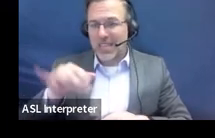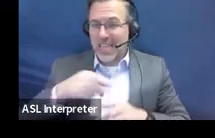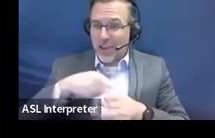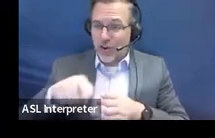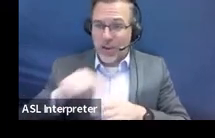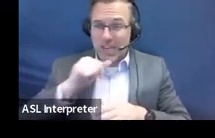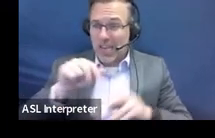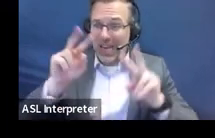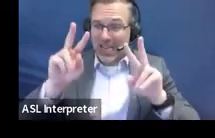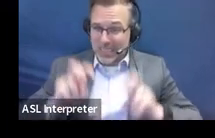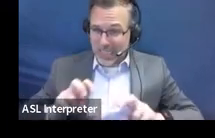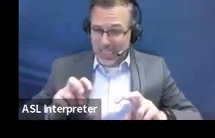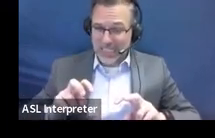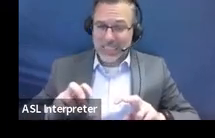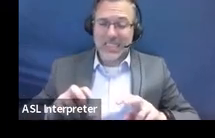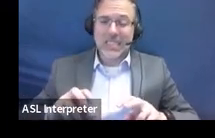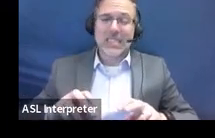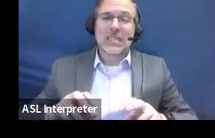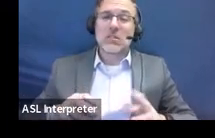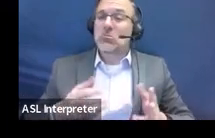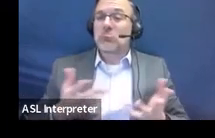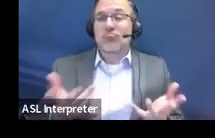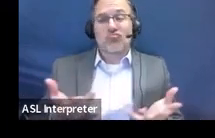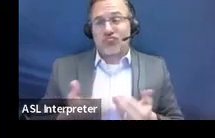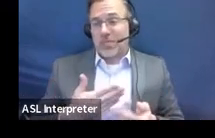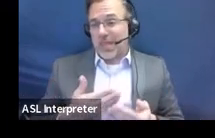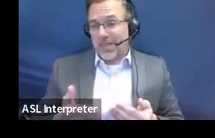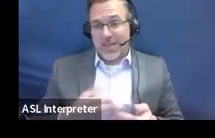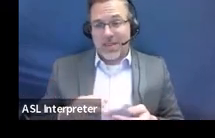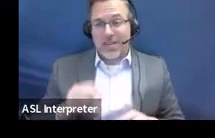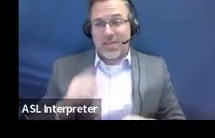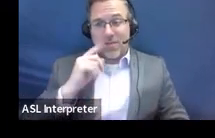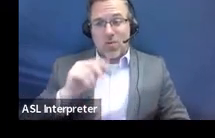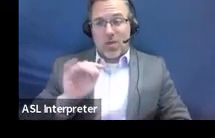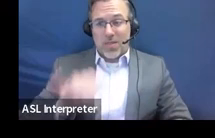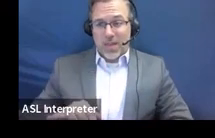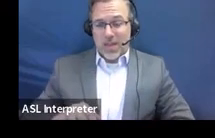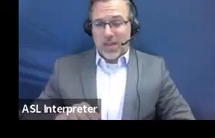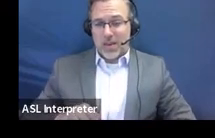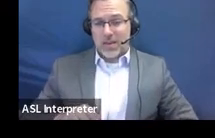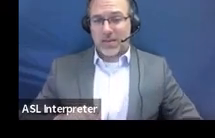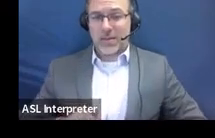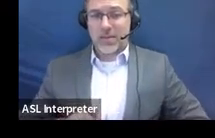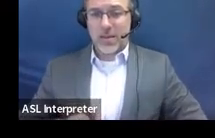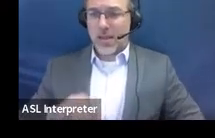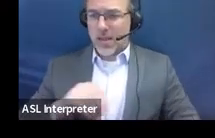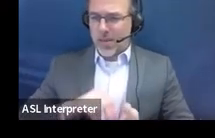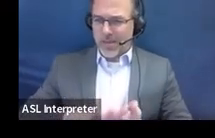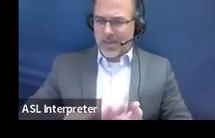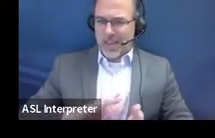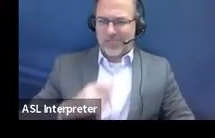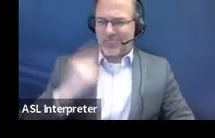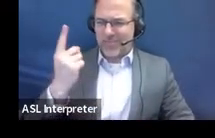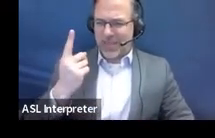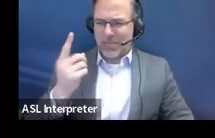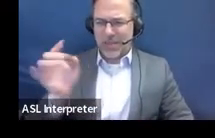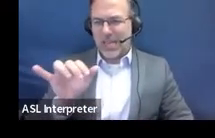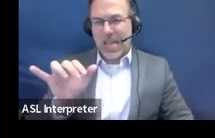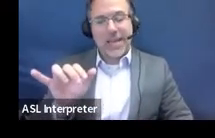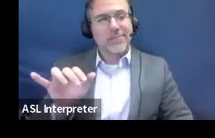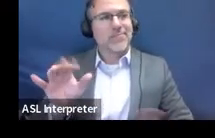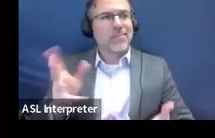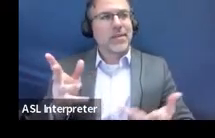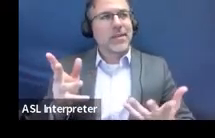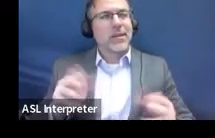then even in that verification on this front part, just put something in there like, no assessment needed,